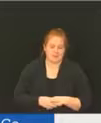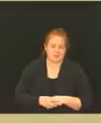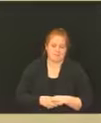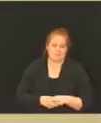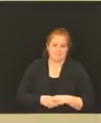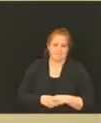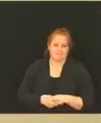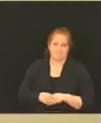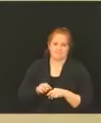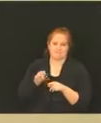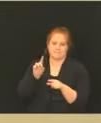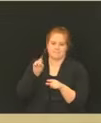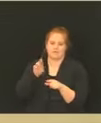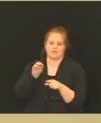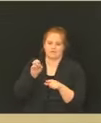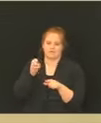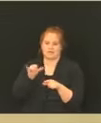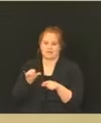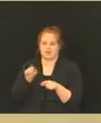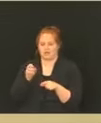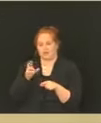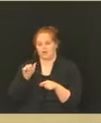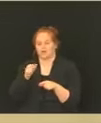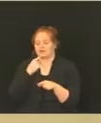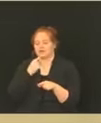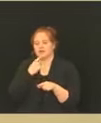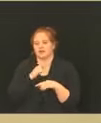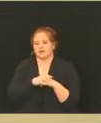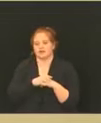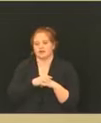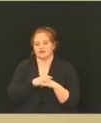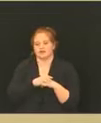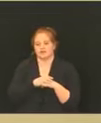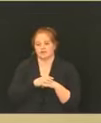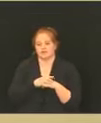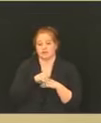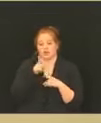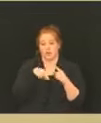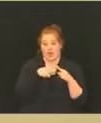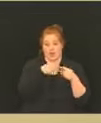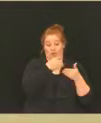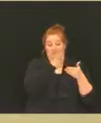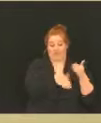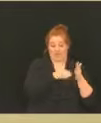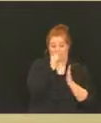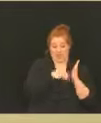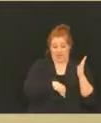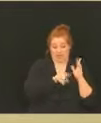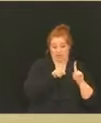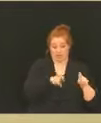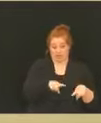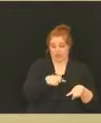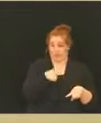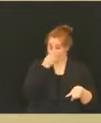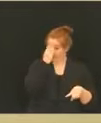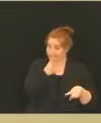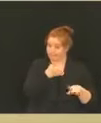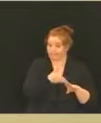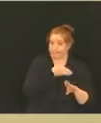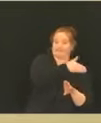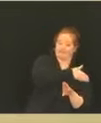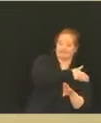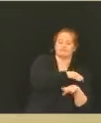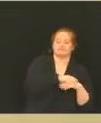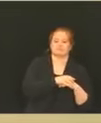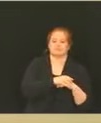So the completion of the survey, as we've made very clear from the beginning, is primarily